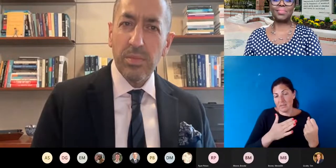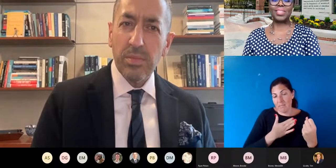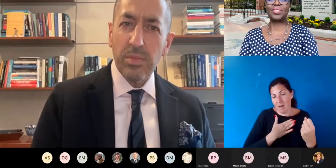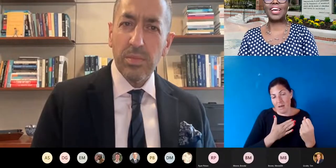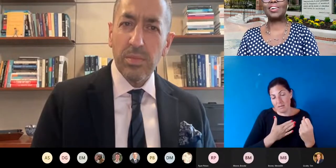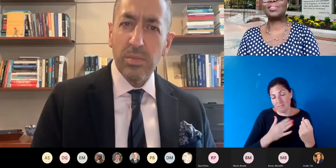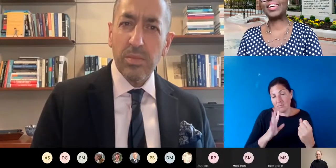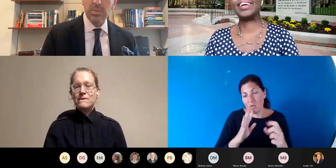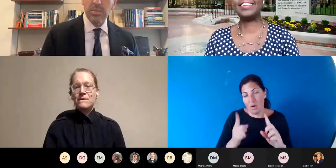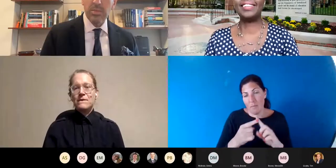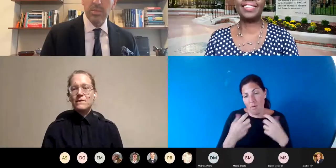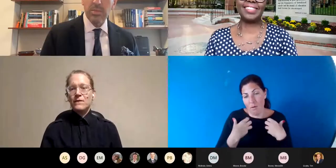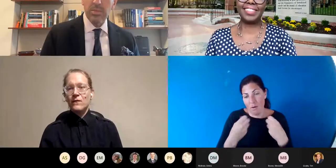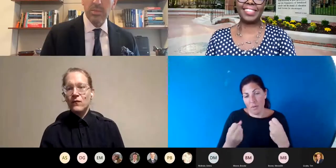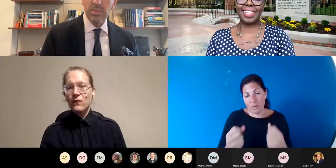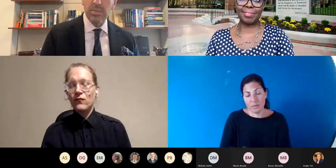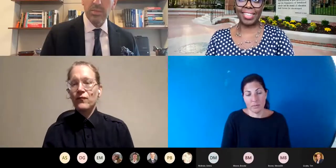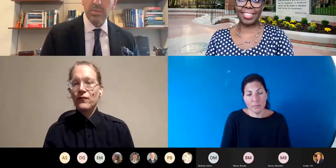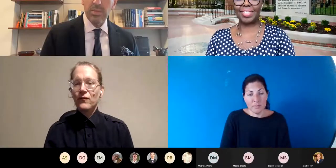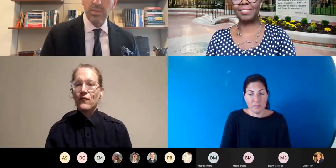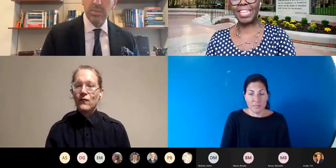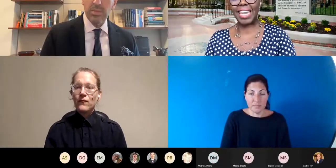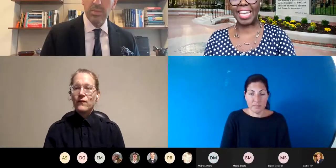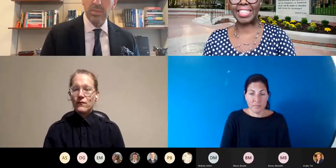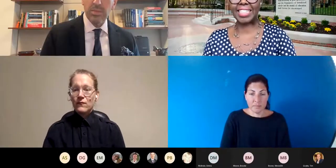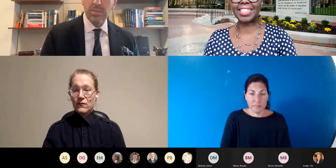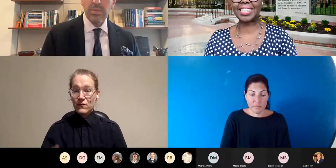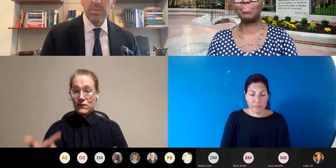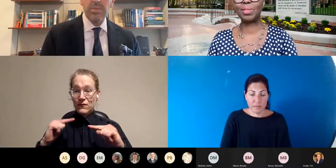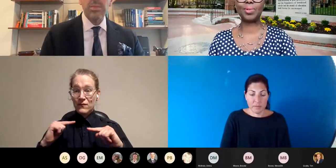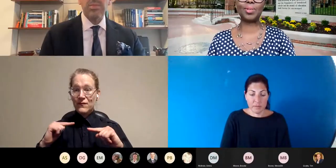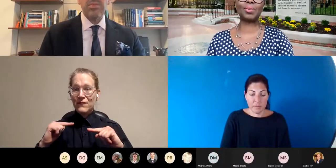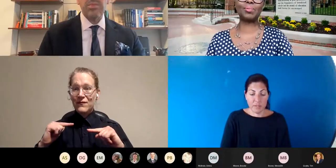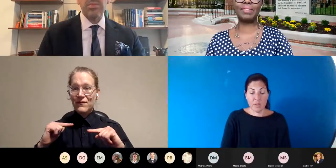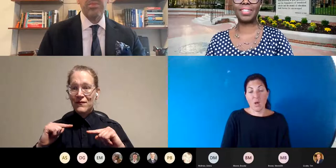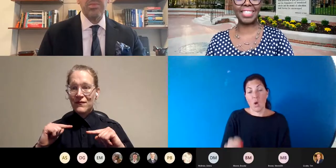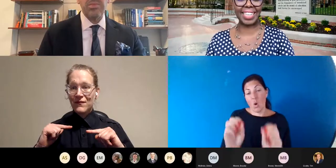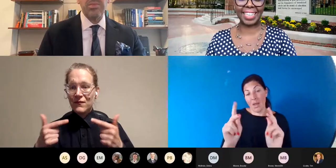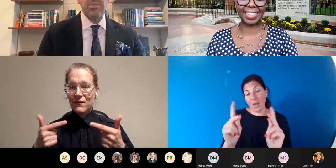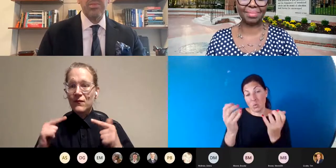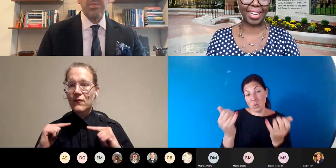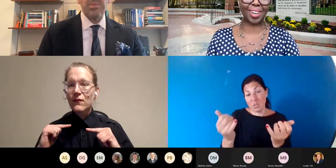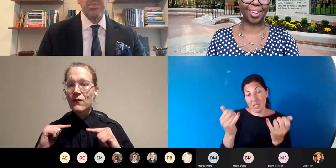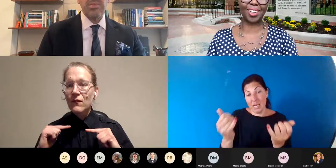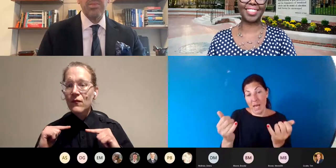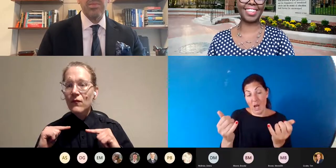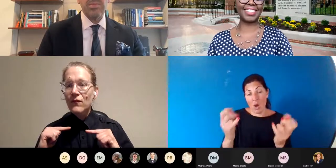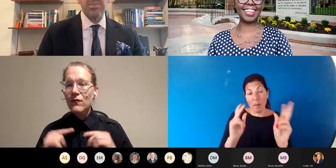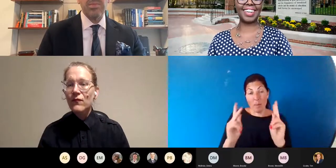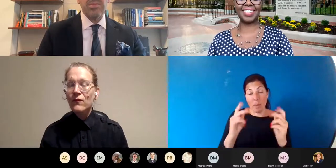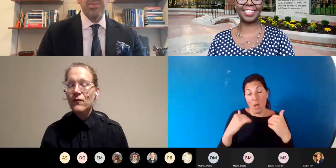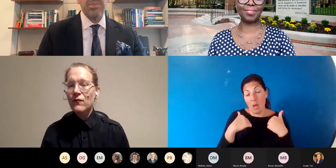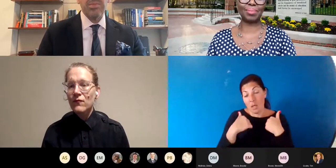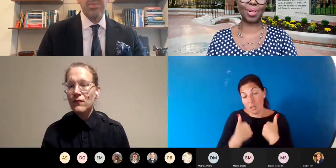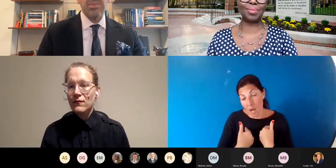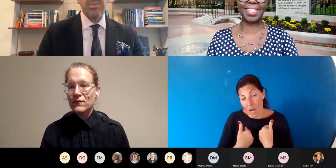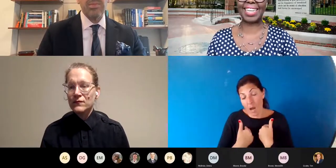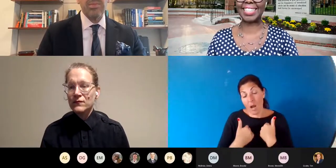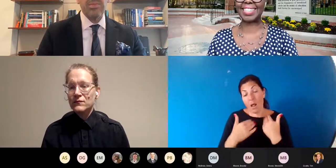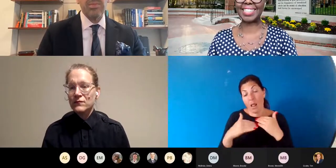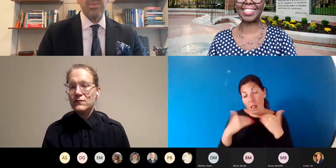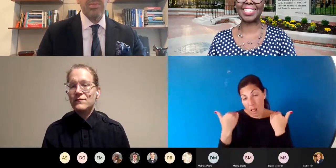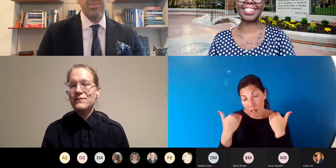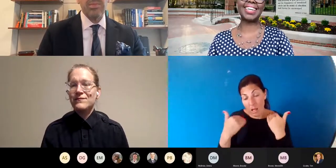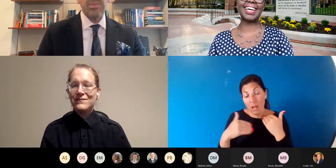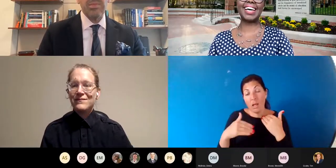And So now that the directives have changed, people were fatigued by all the anxiety from